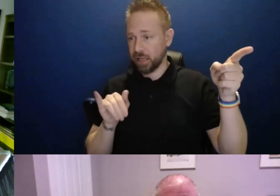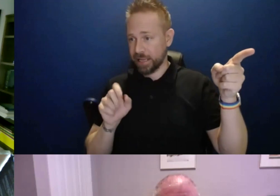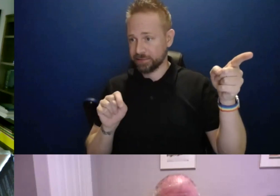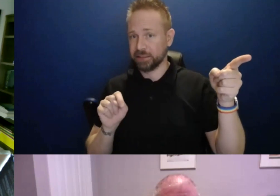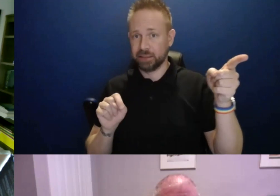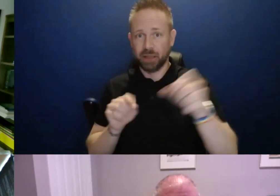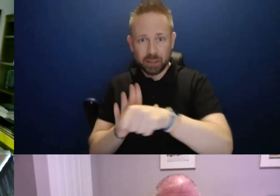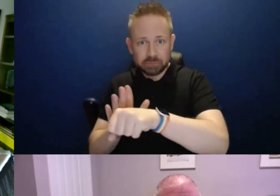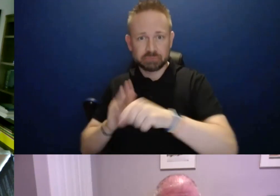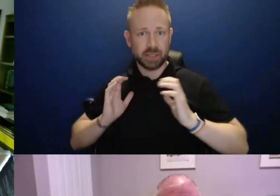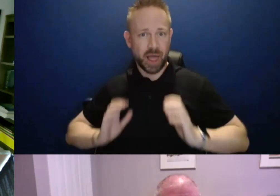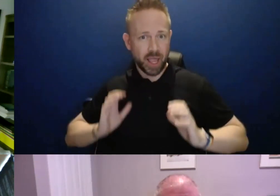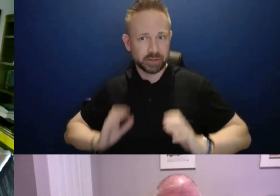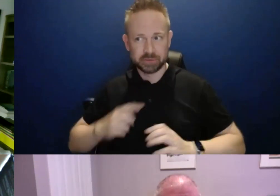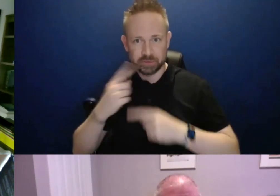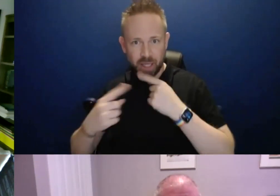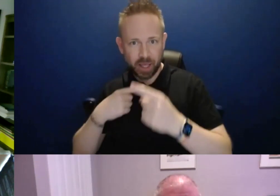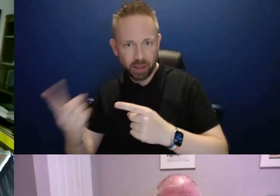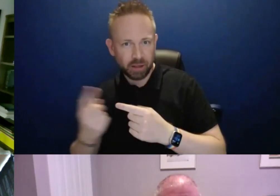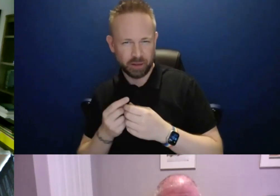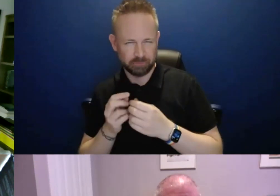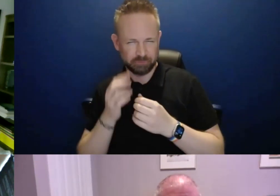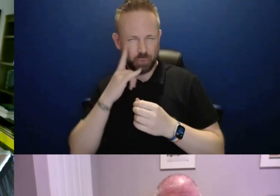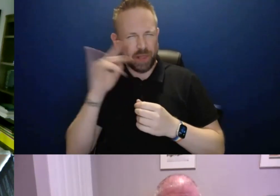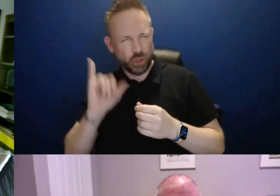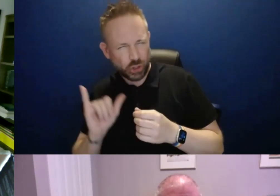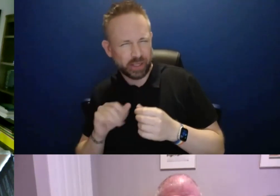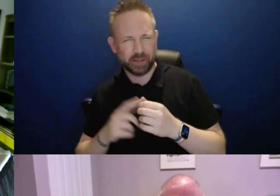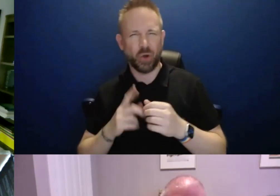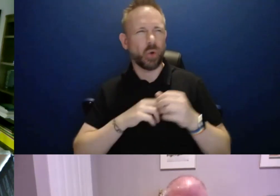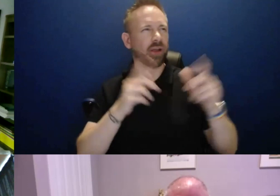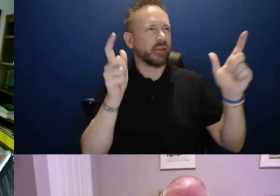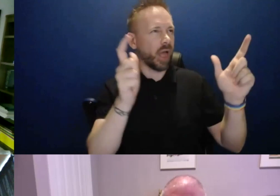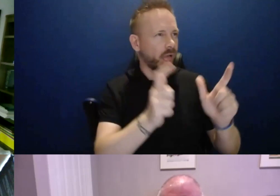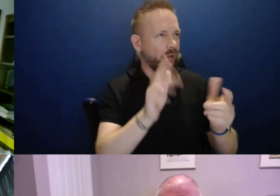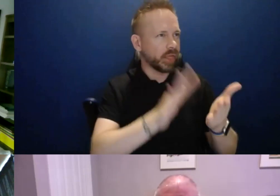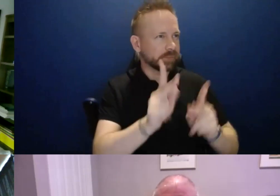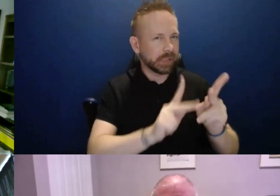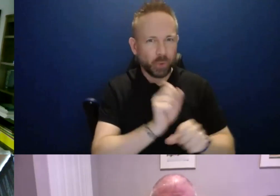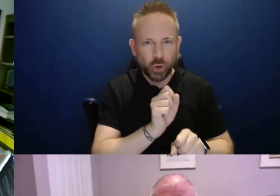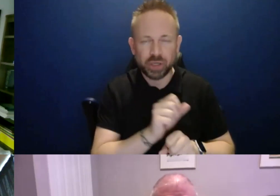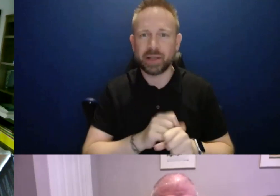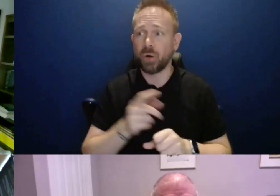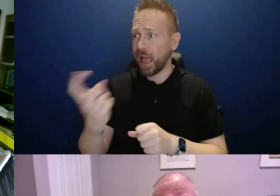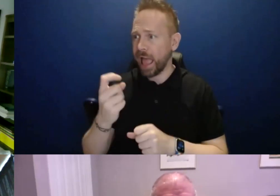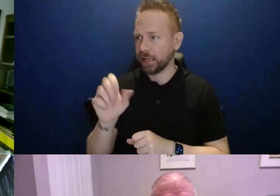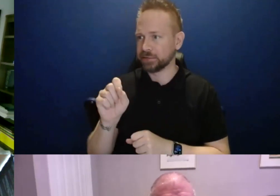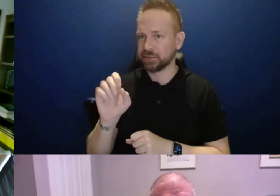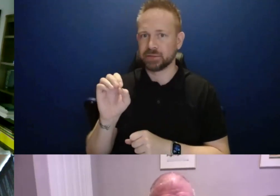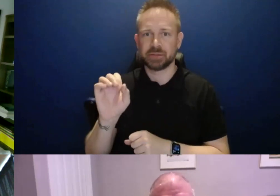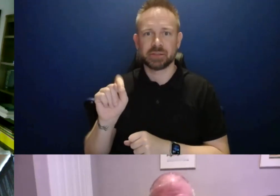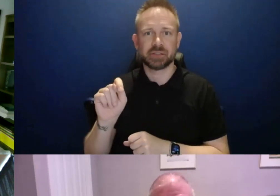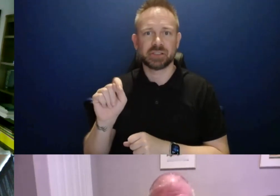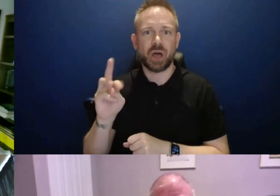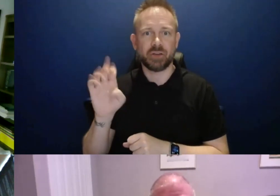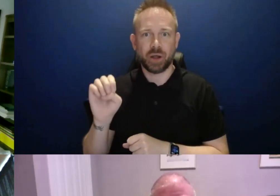post downsize, you know, uh, if no one knows anything about that specific software, just, we just going to be telling some people that